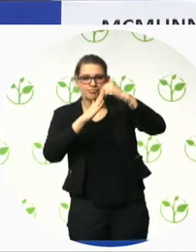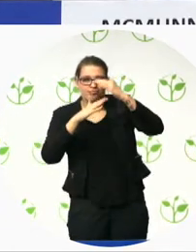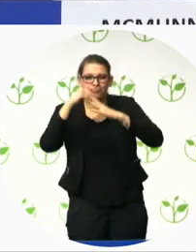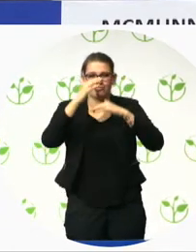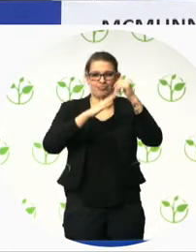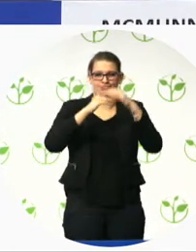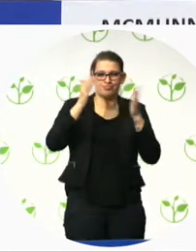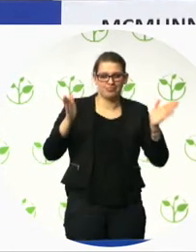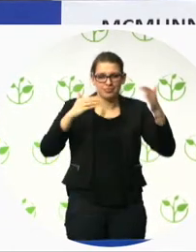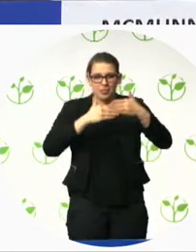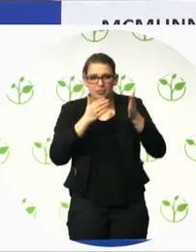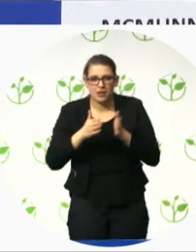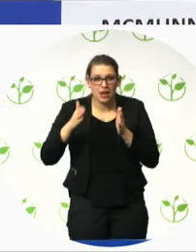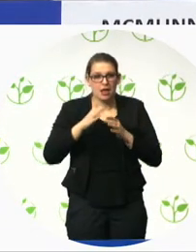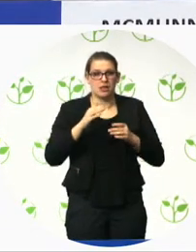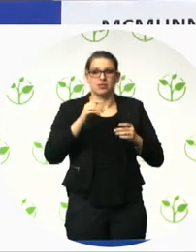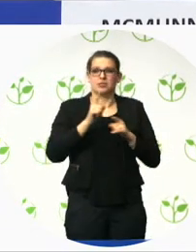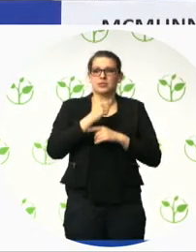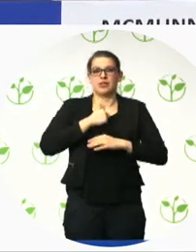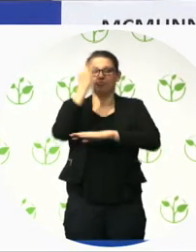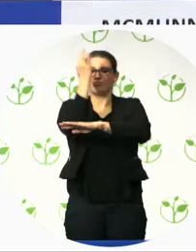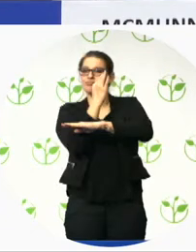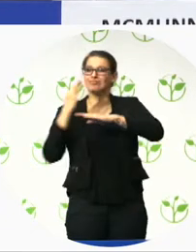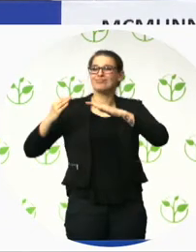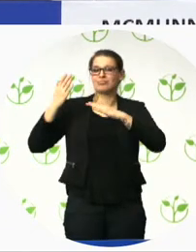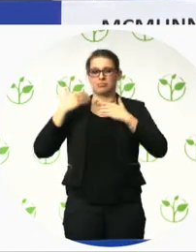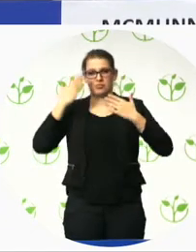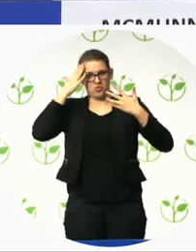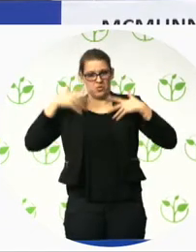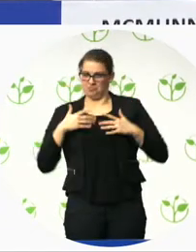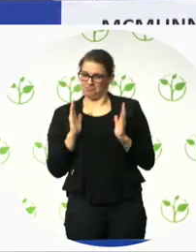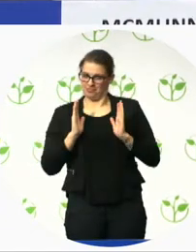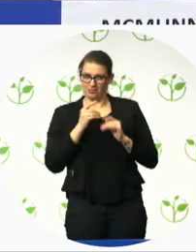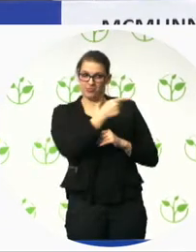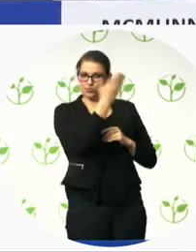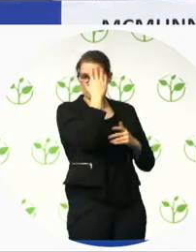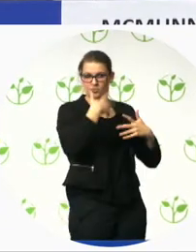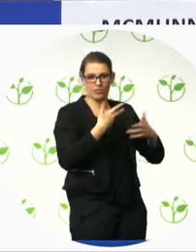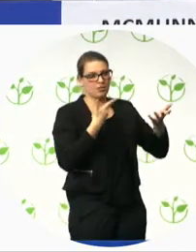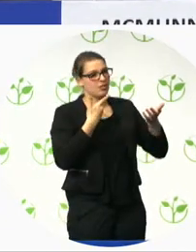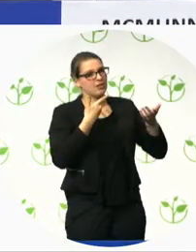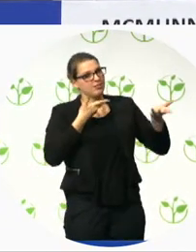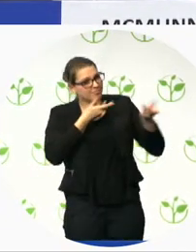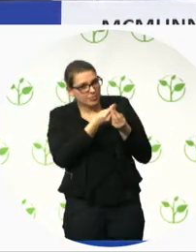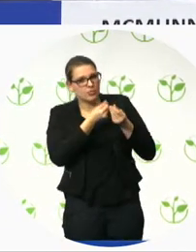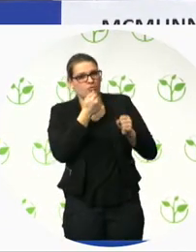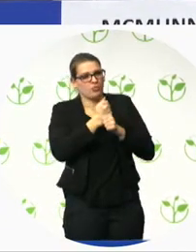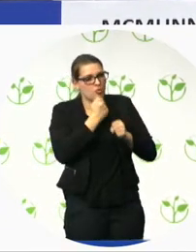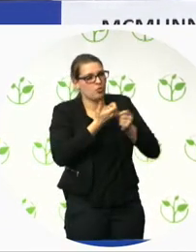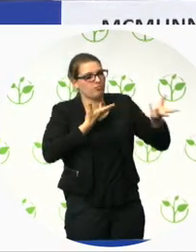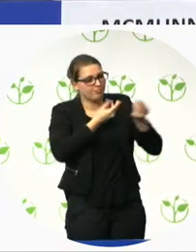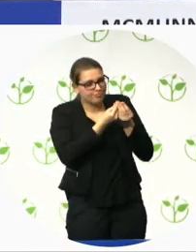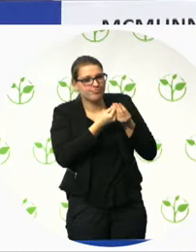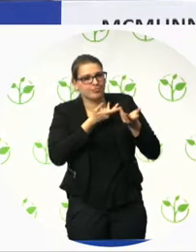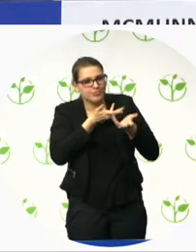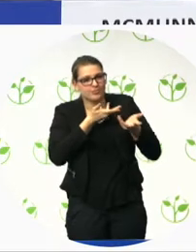whatever else was involved. And I'd say the third element would be the fact that we engaged with our staff members who